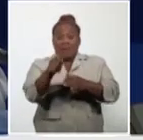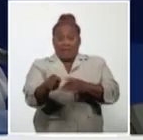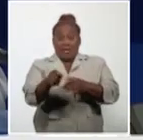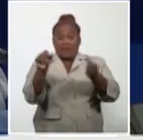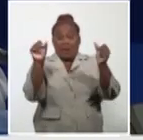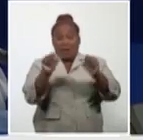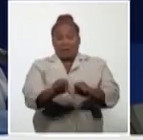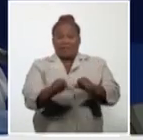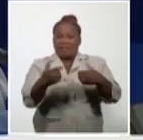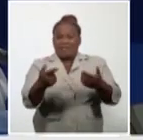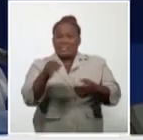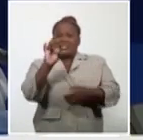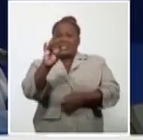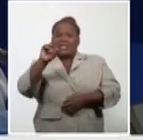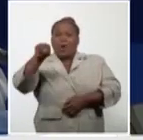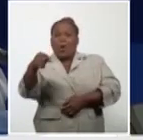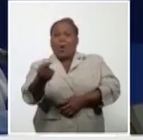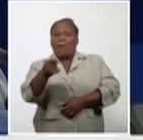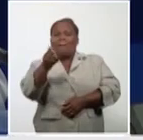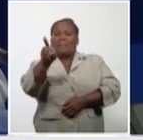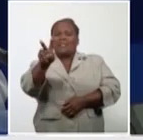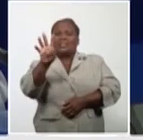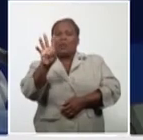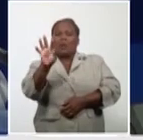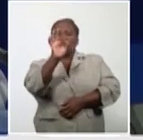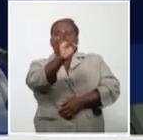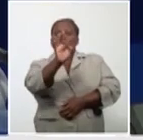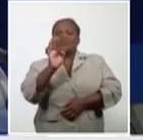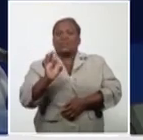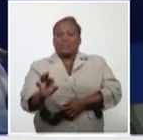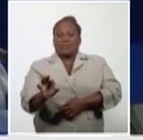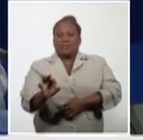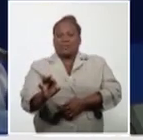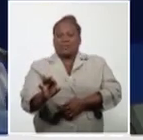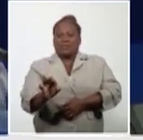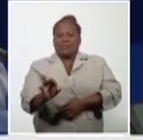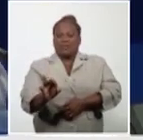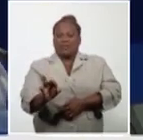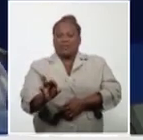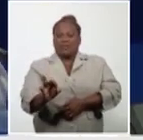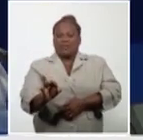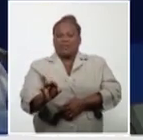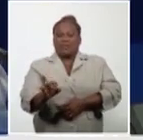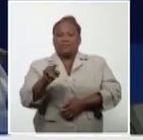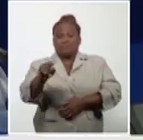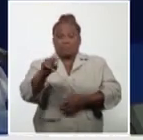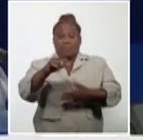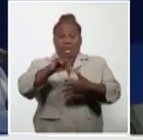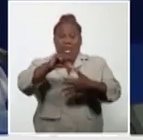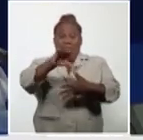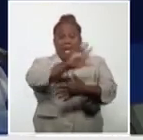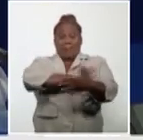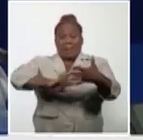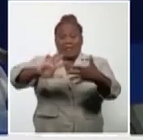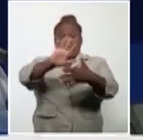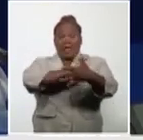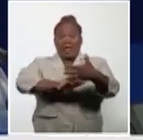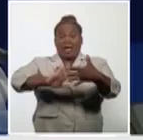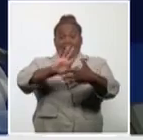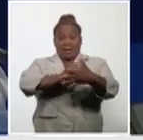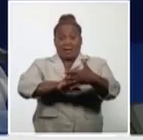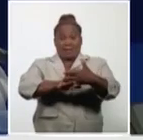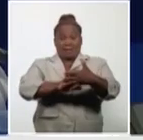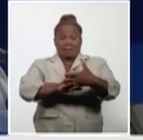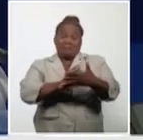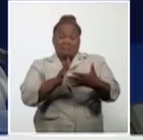lethality of 7.24 percent. The region of the Americas, no less than the rest of